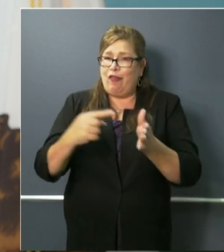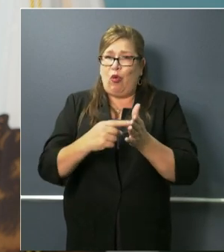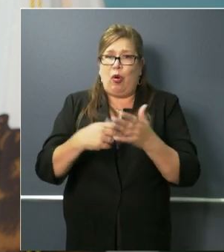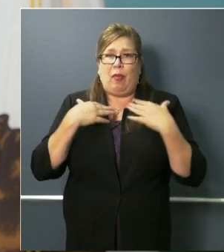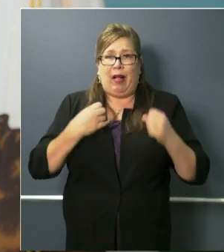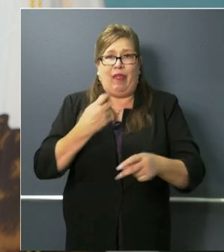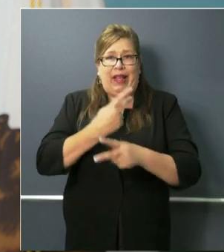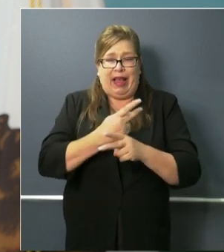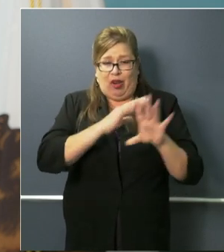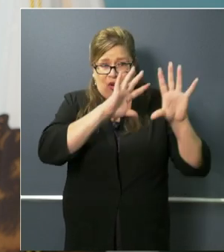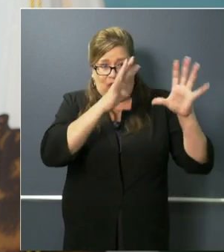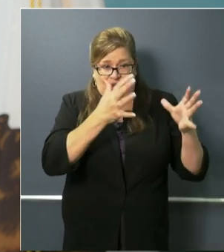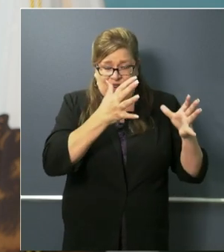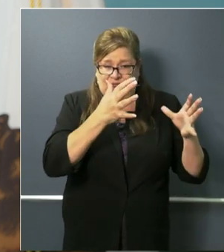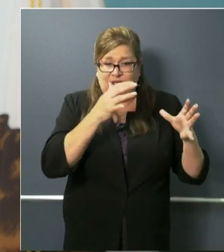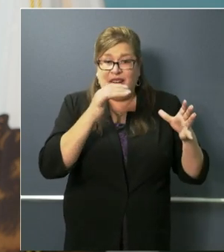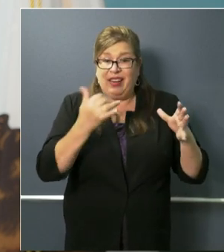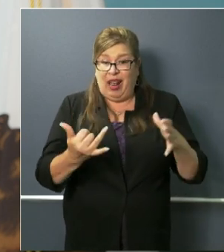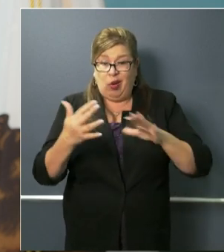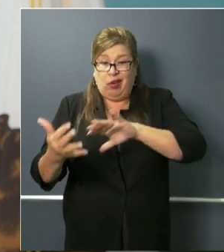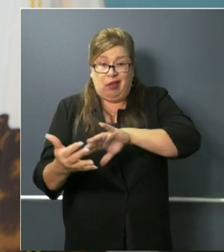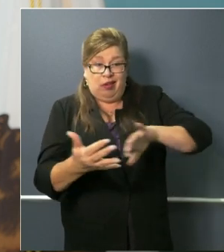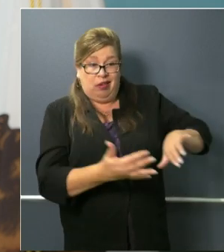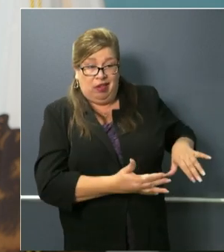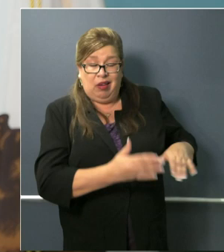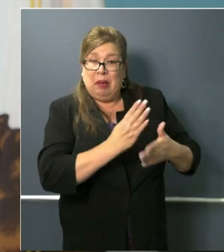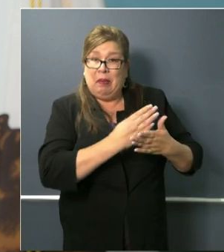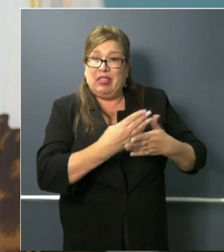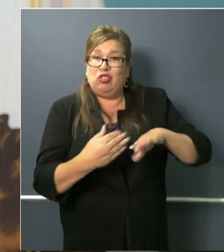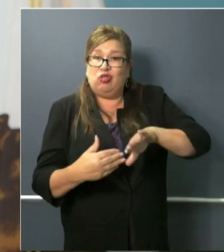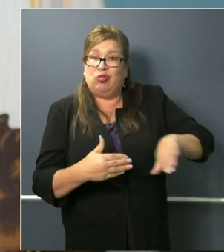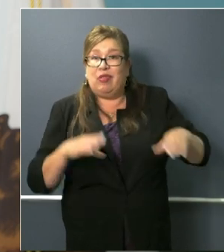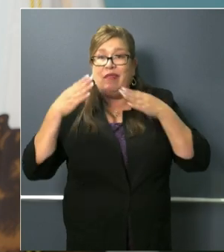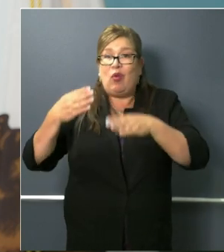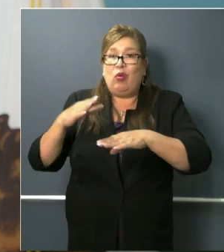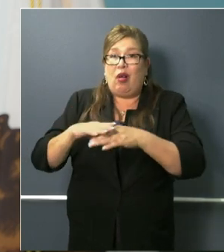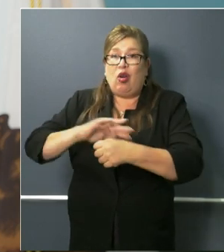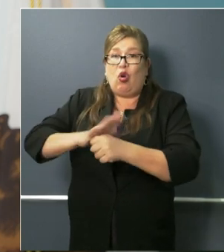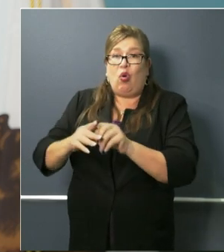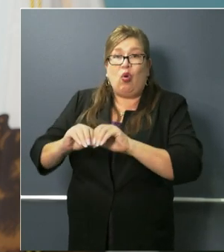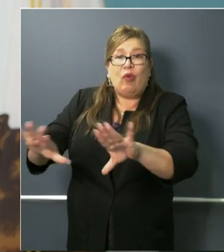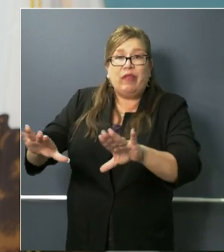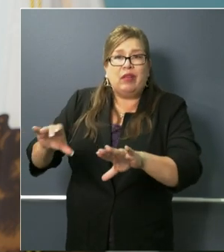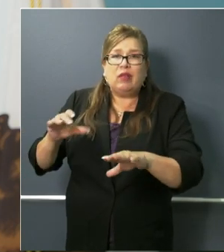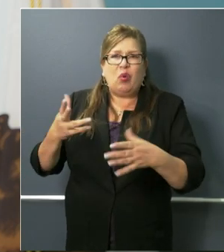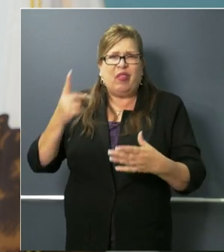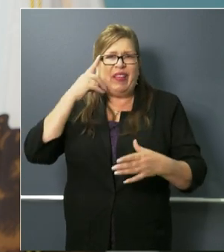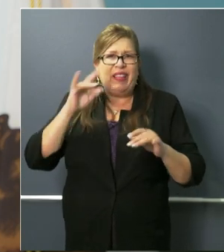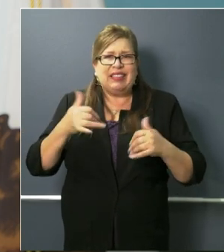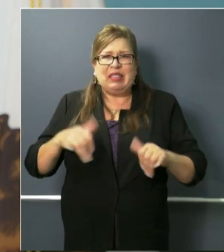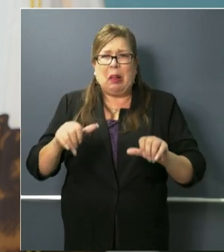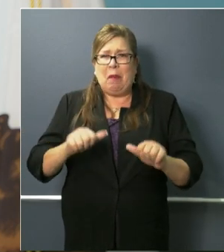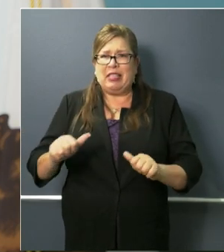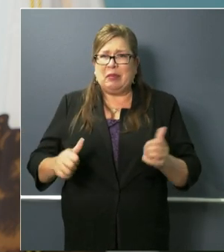into your category of going on the back burner in terms of the budget this year or do you think that they're still possible remember those days angela